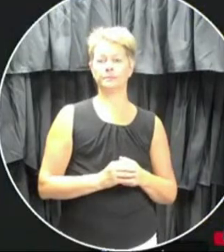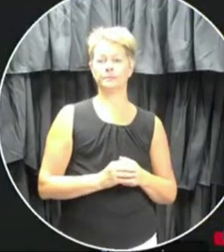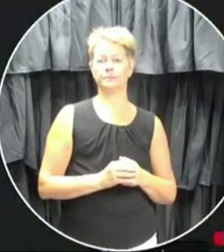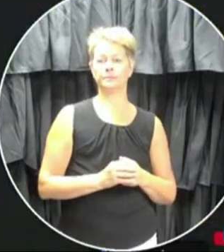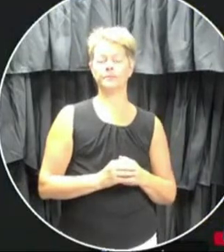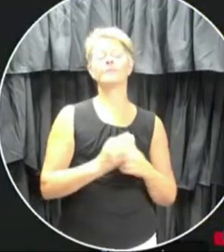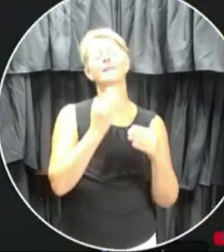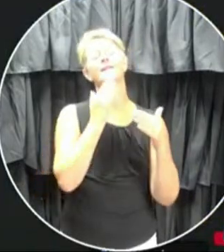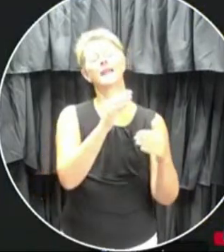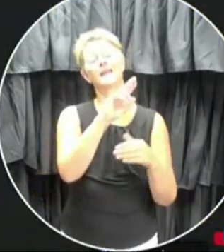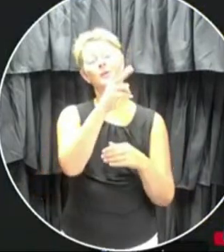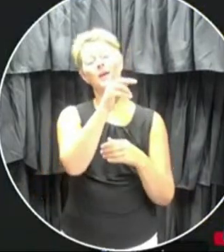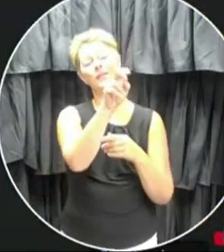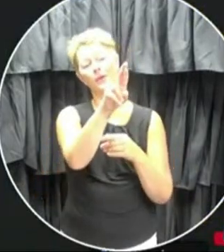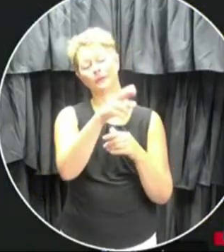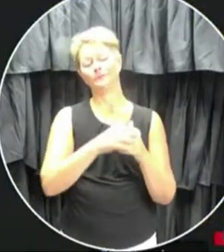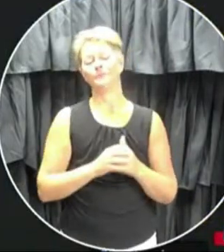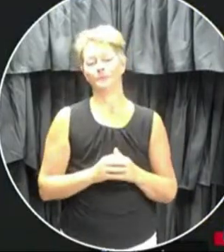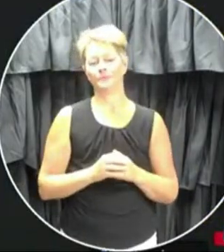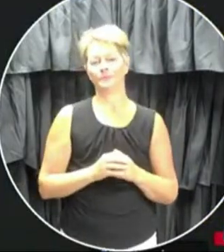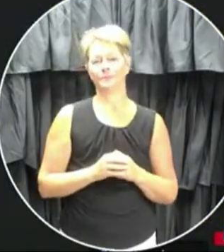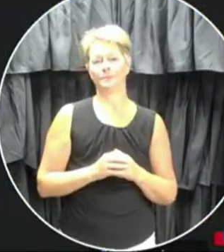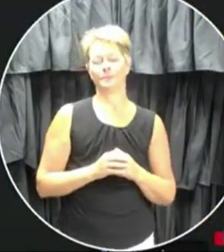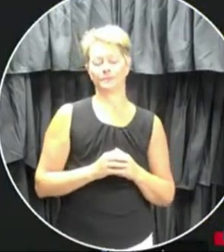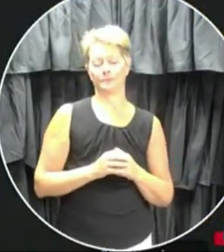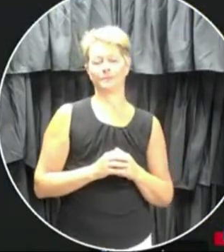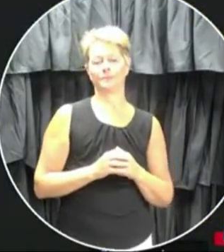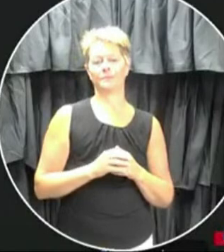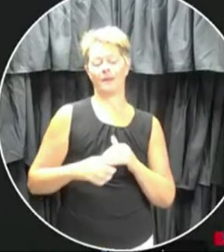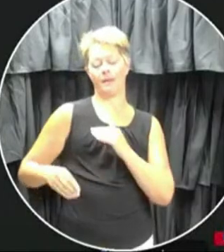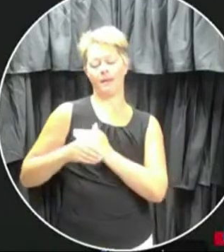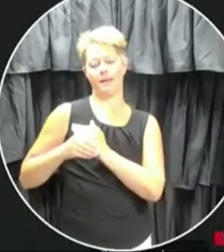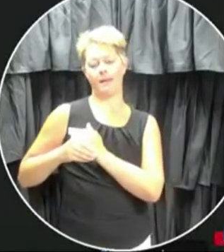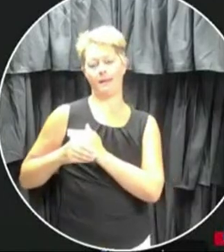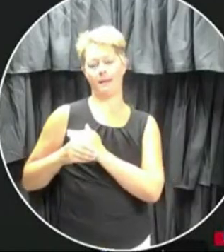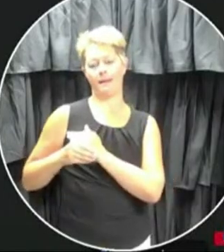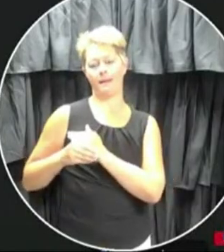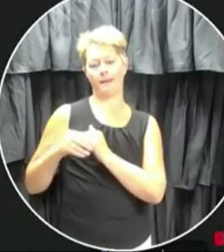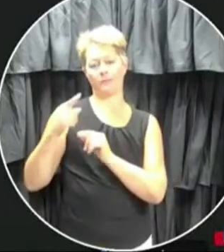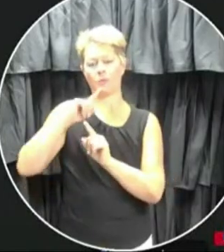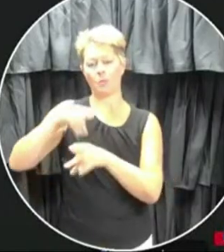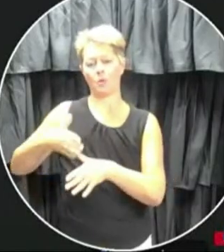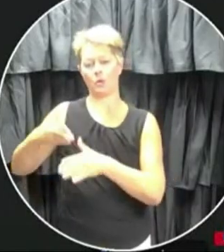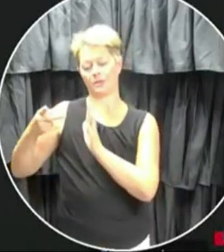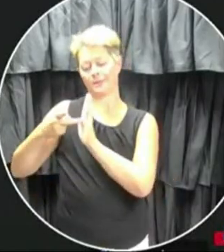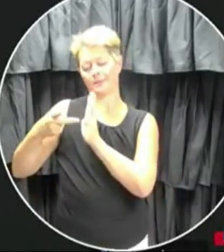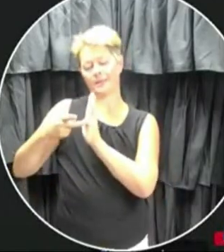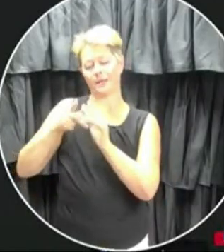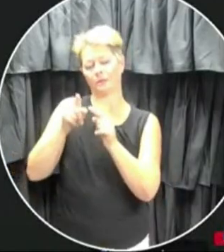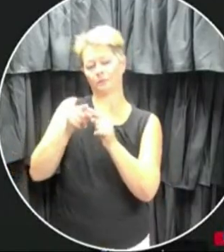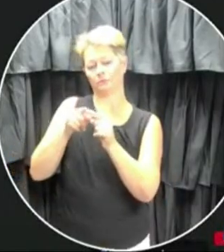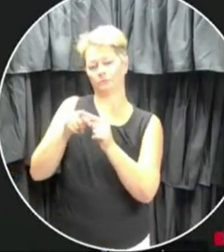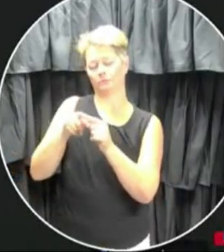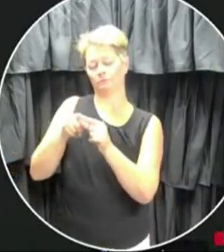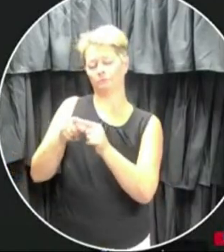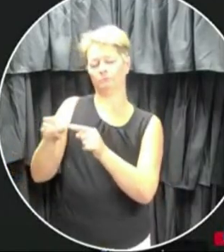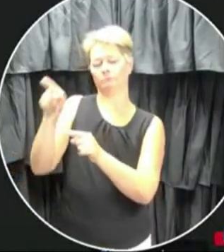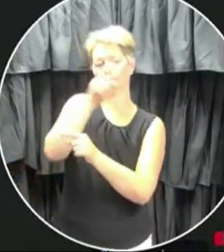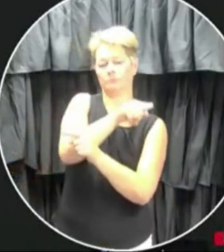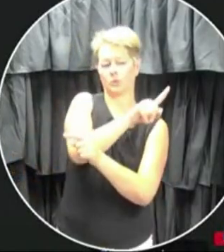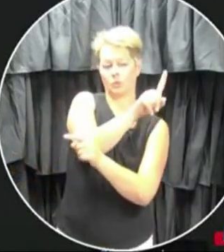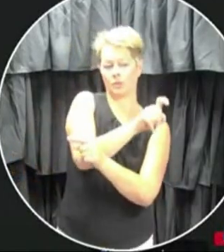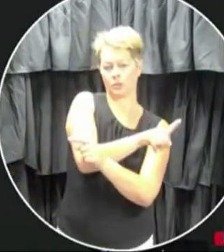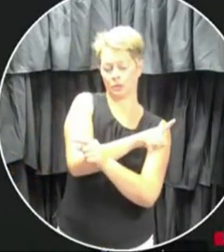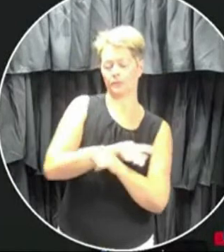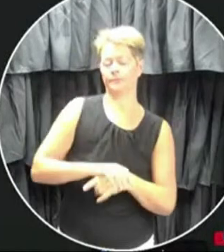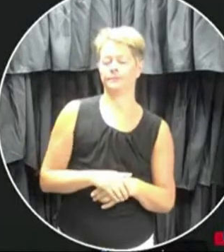Thank you, Heather. And I will add you as well to the list. If there's any other reporters who are on on the call